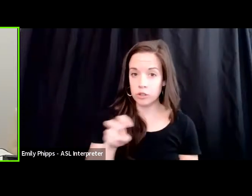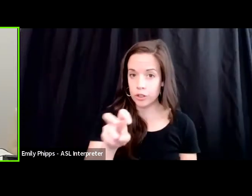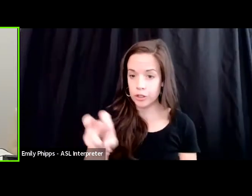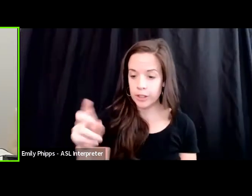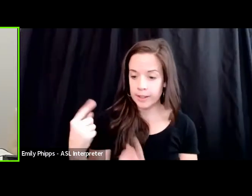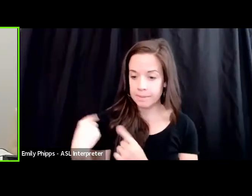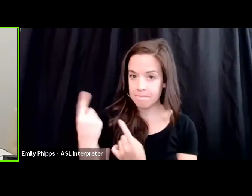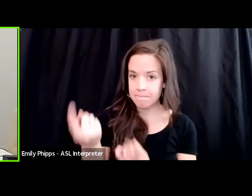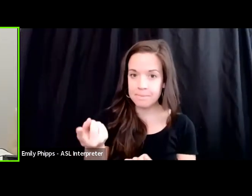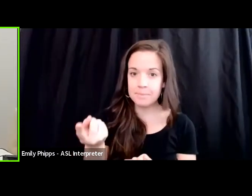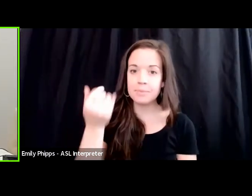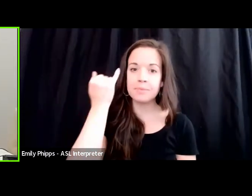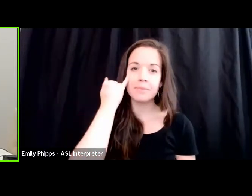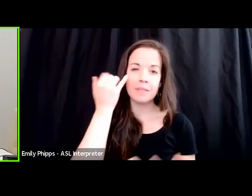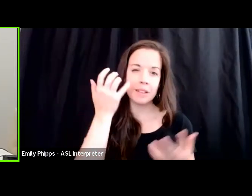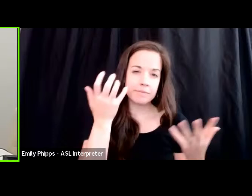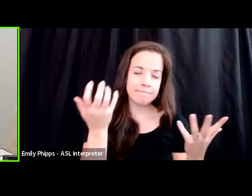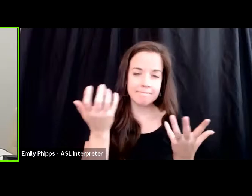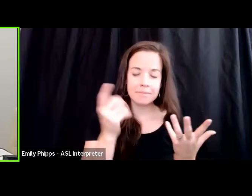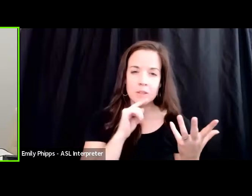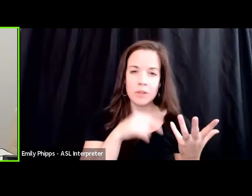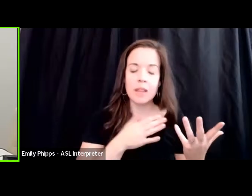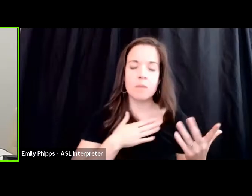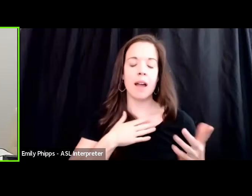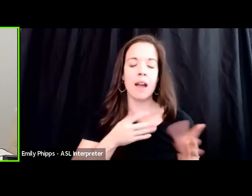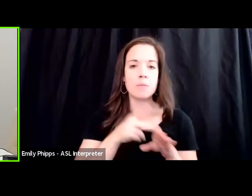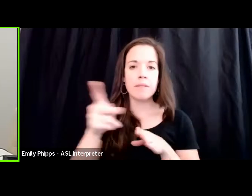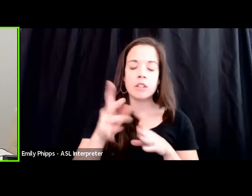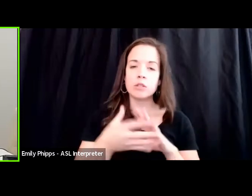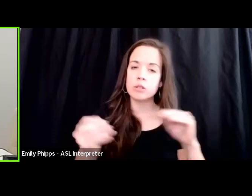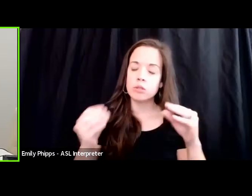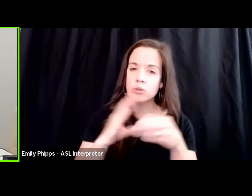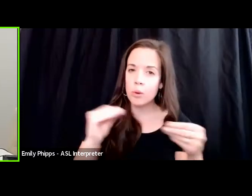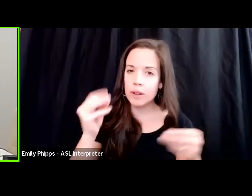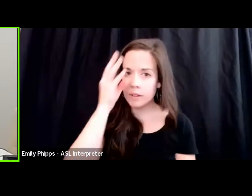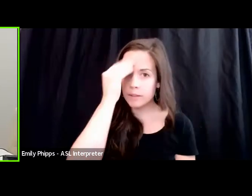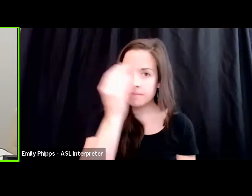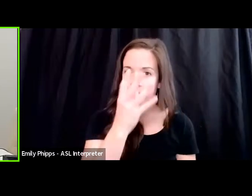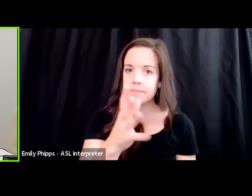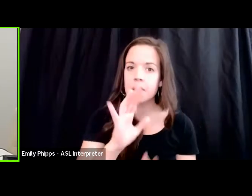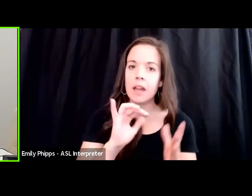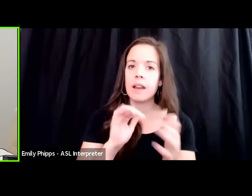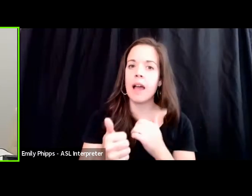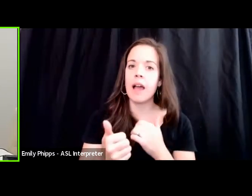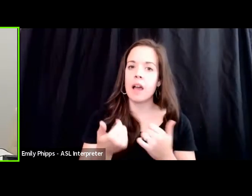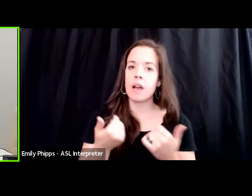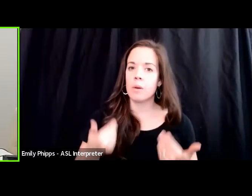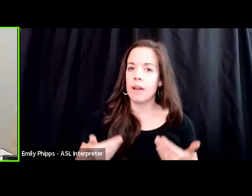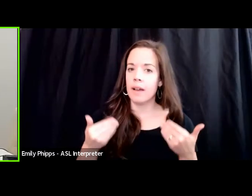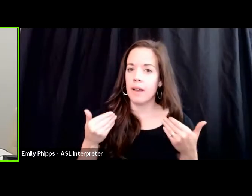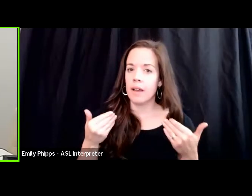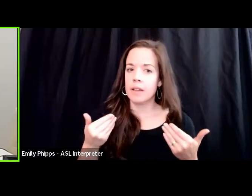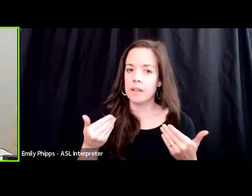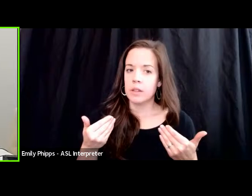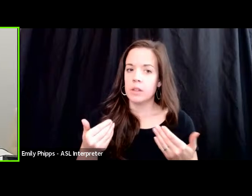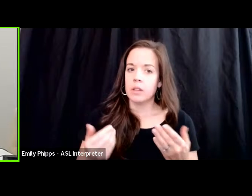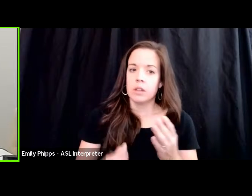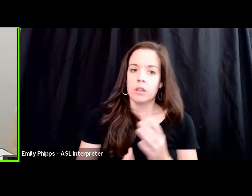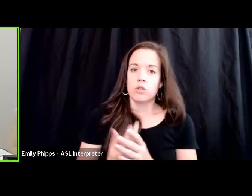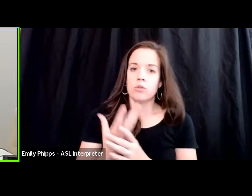If you will, my own professional story and how I grew